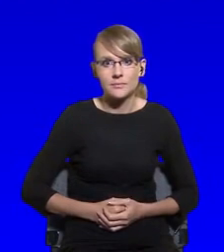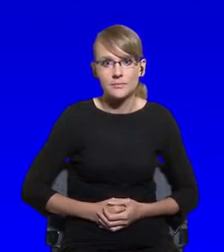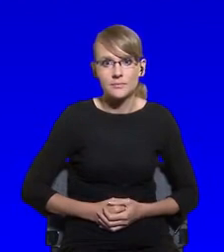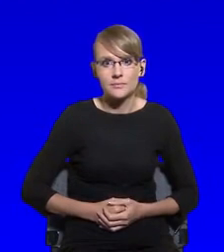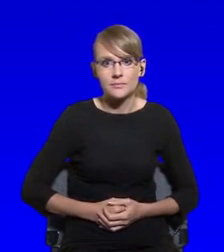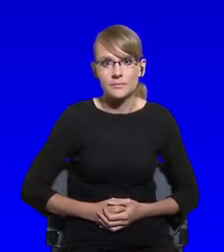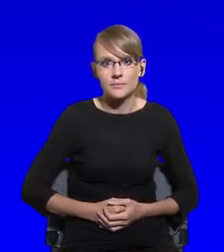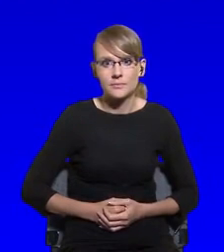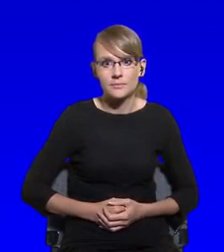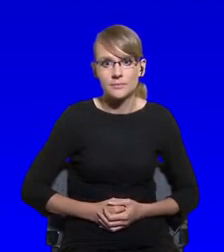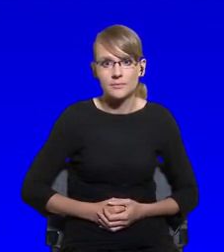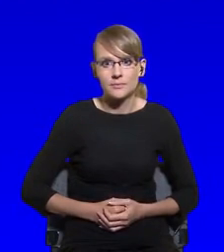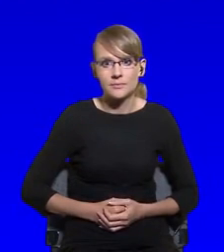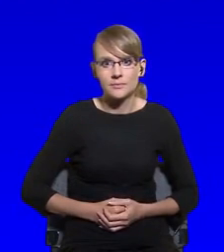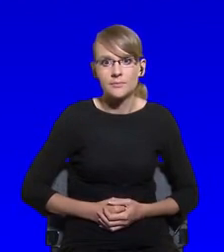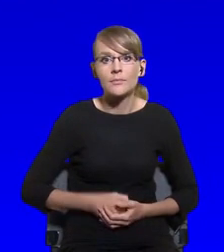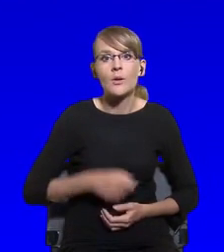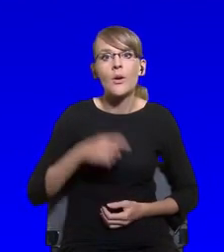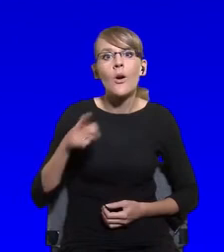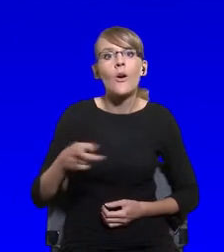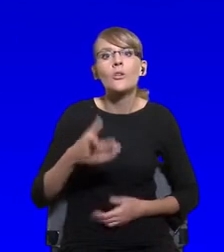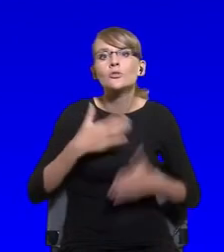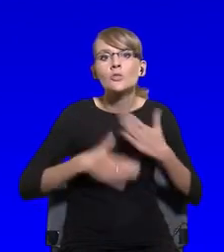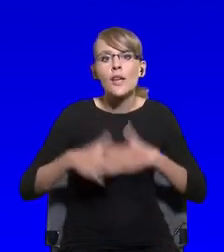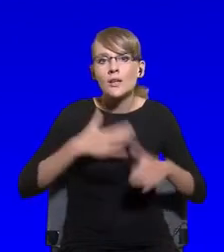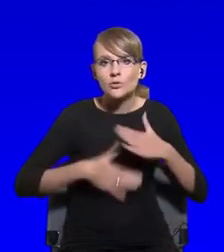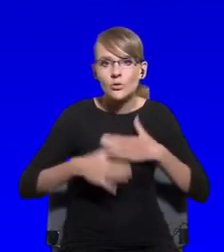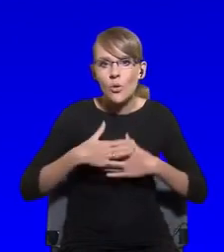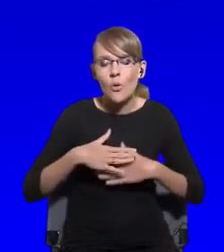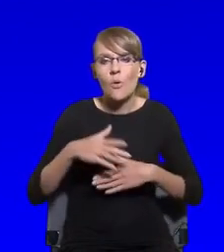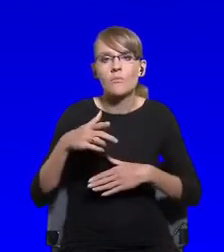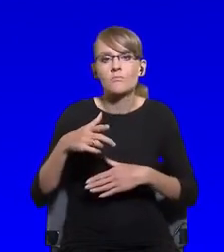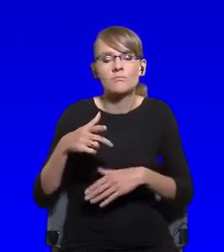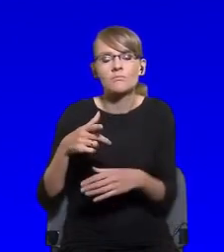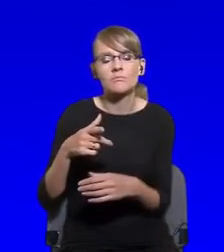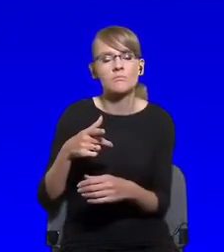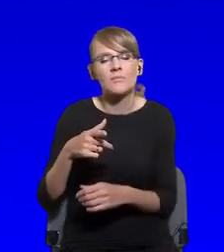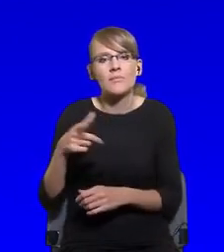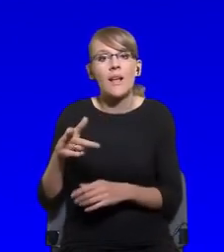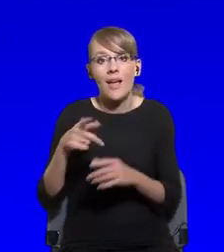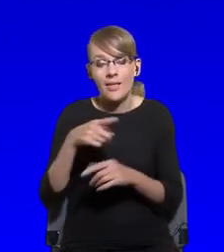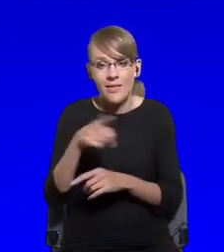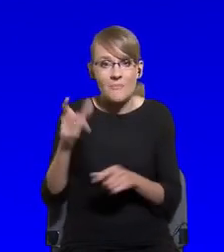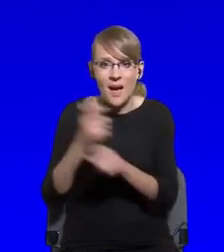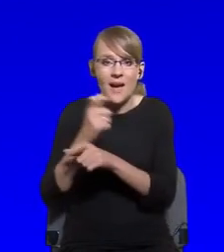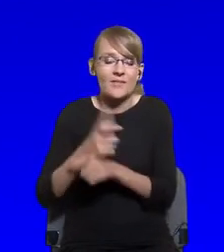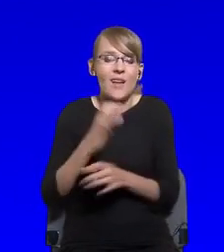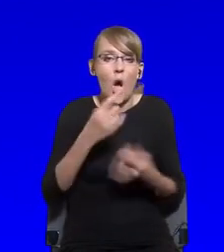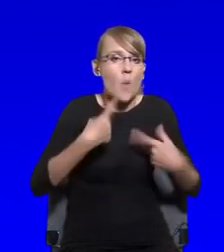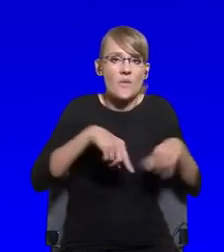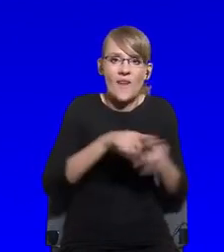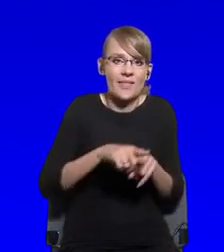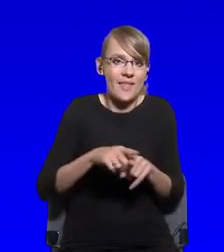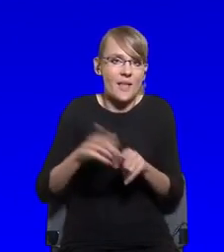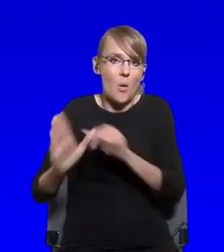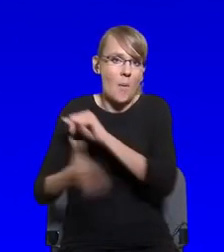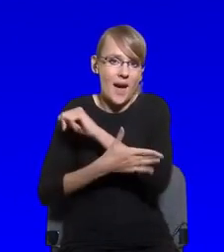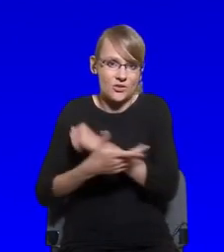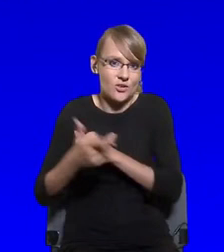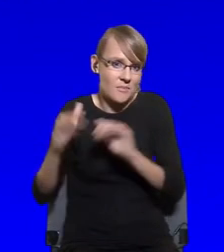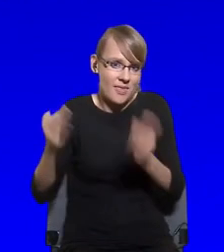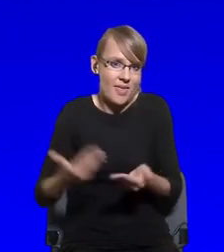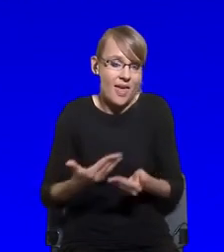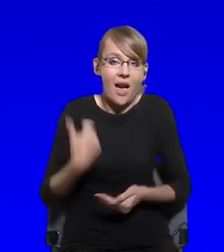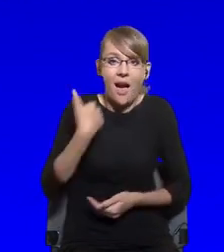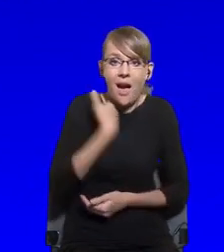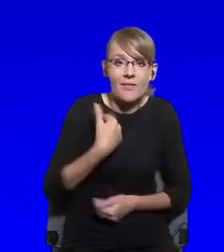questioned on the state of law of democracy in countries like France or Britain, they say that democracy has fallen down.